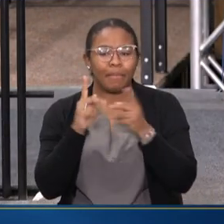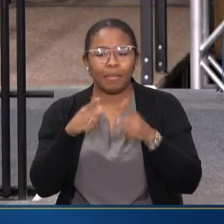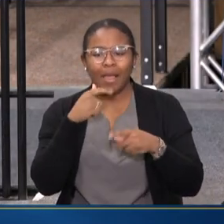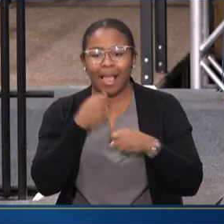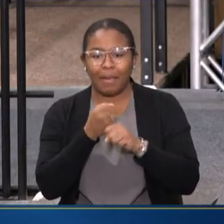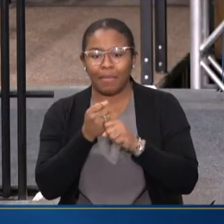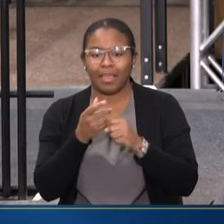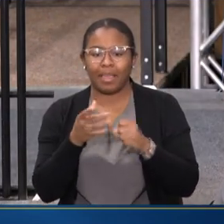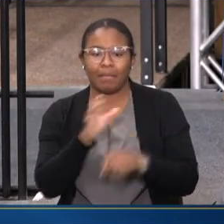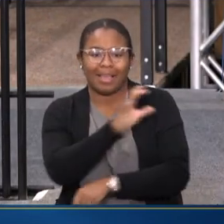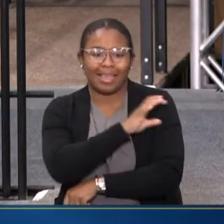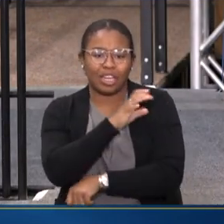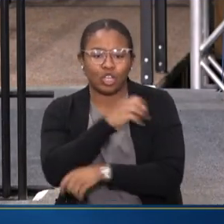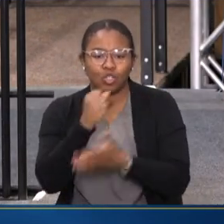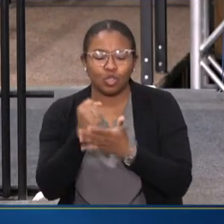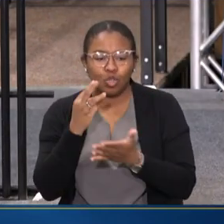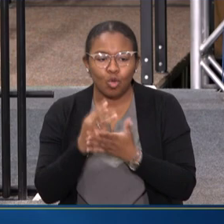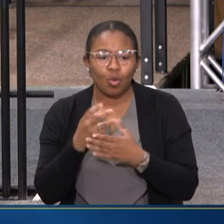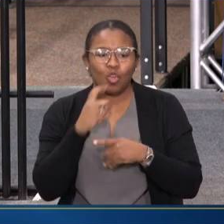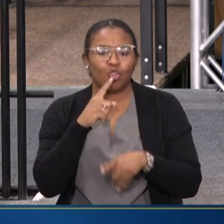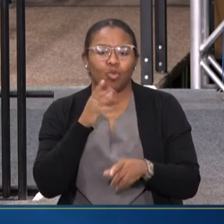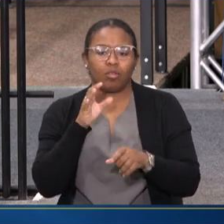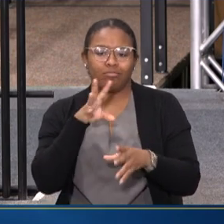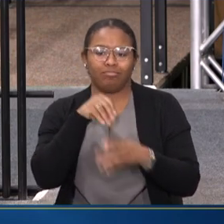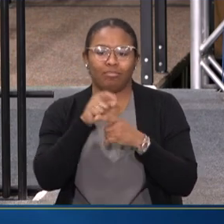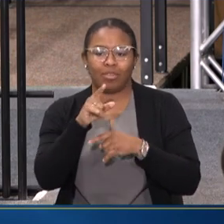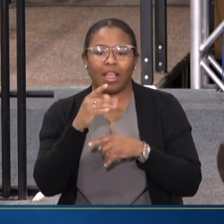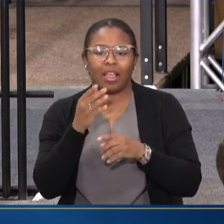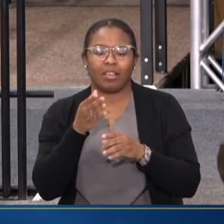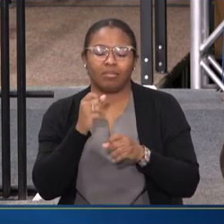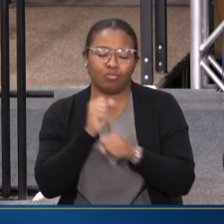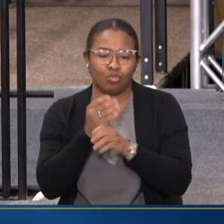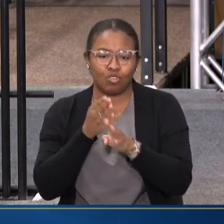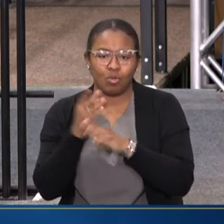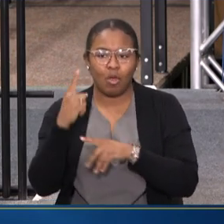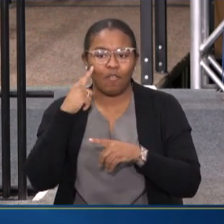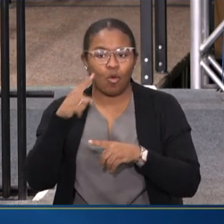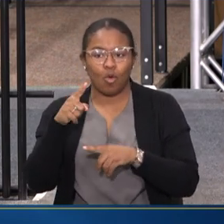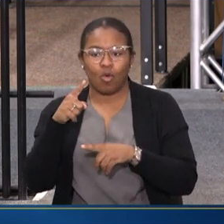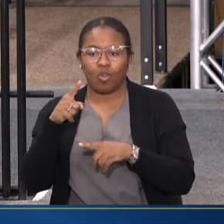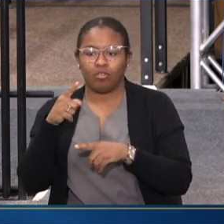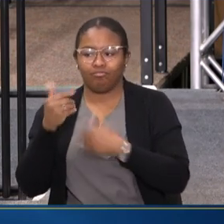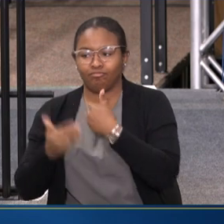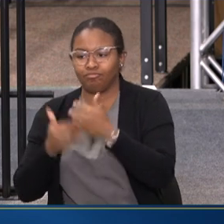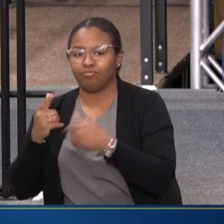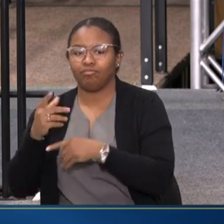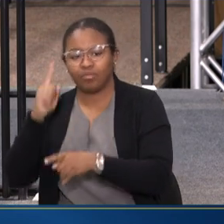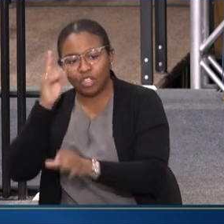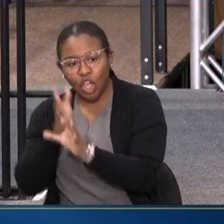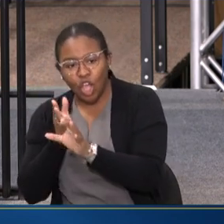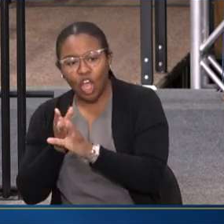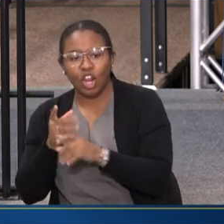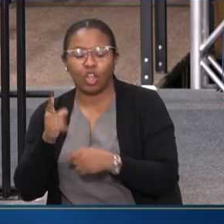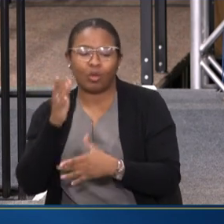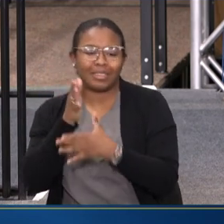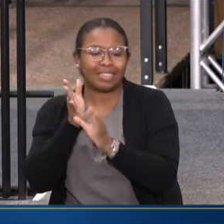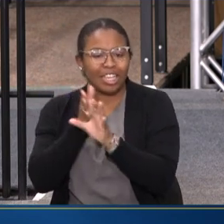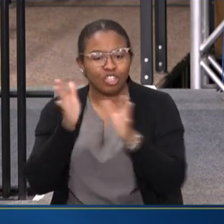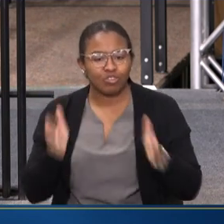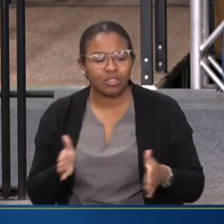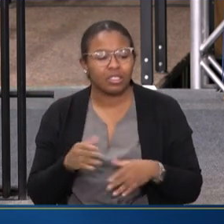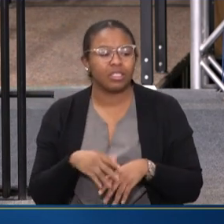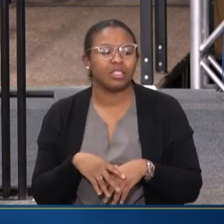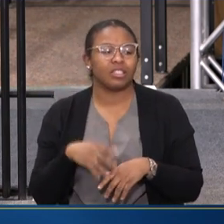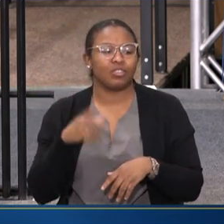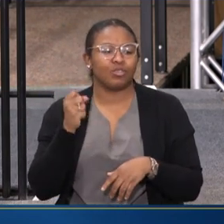CLINICAL SOCIAL WORKERS, TO GET ON A CAREER LADDER, TO BE A PSYCHOLOGIST OR A PSYCHIATRIST. THE FIELD NEEDS YOU, AND